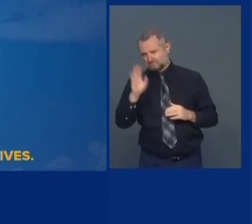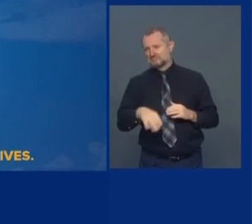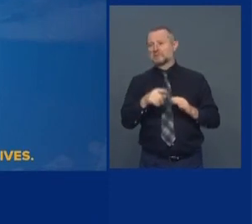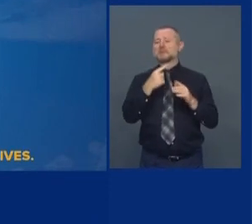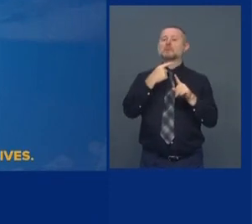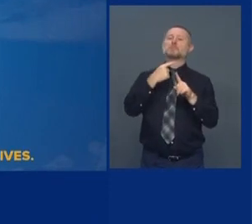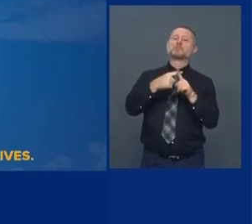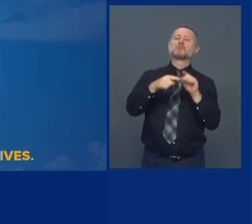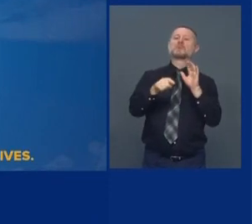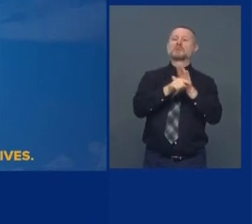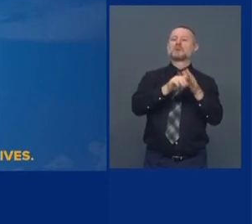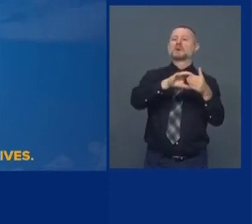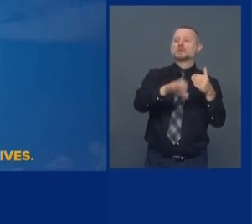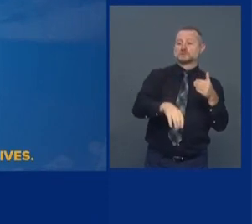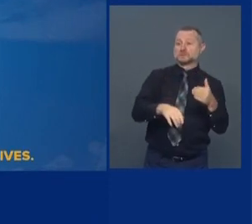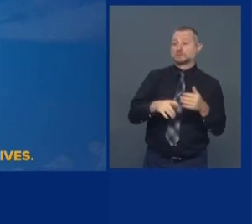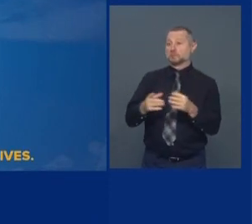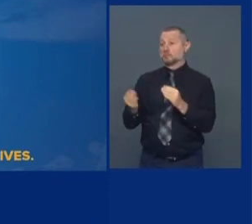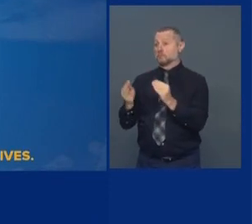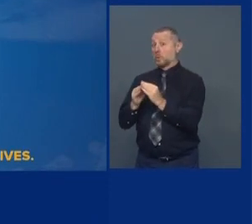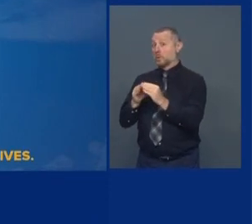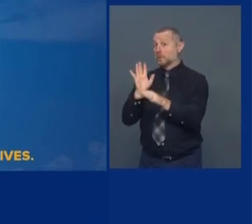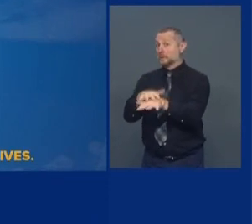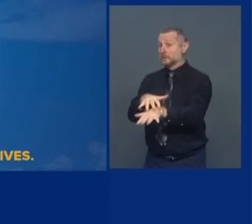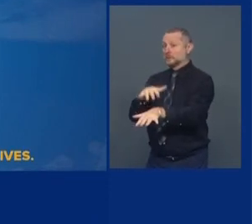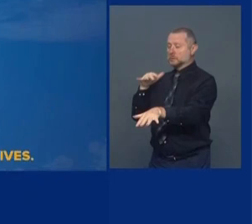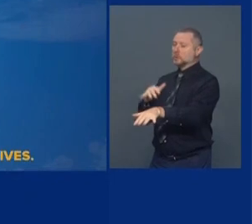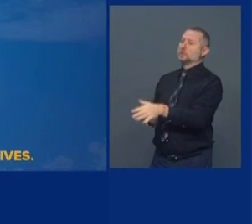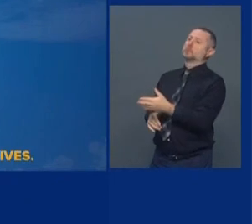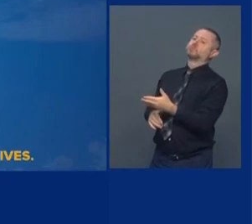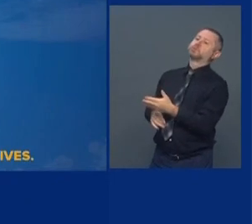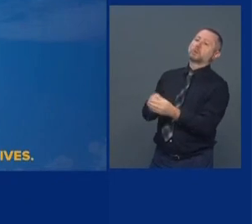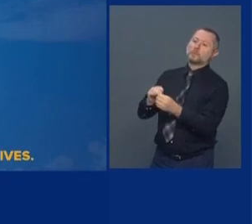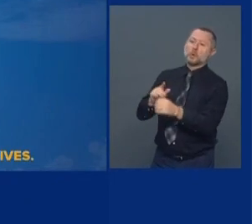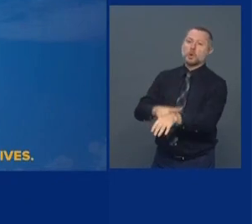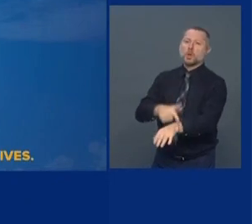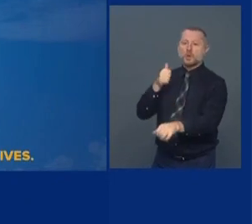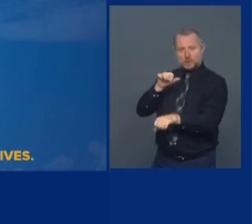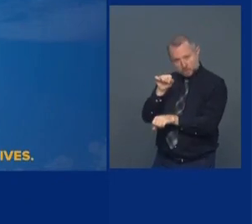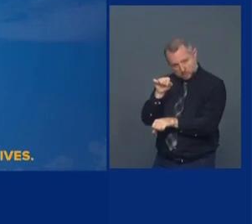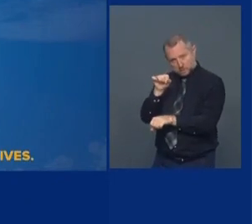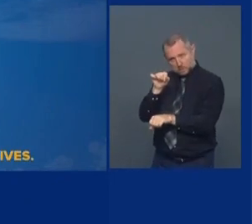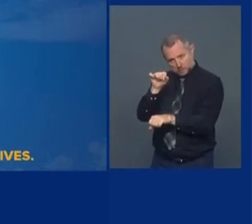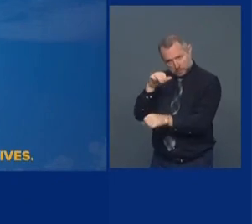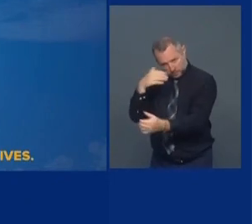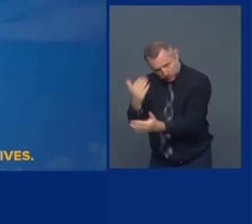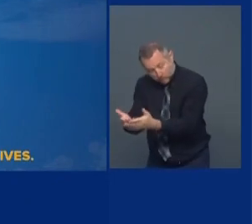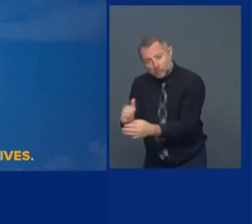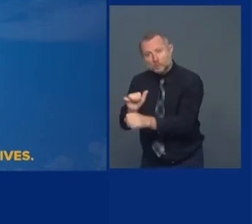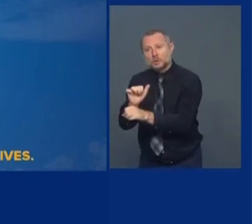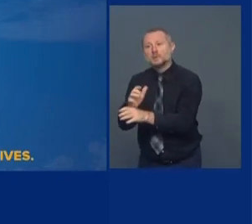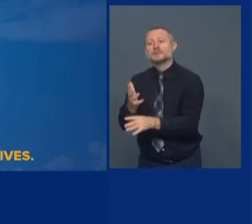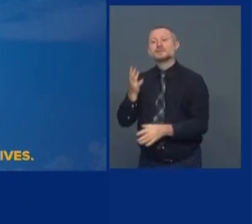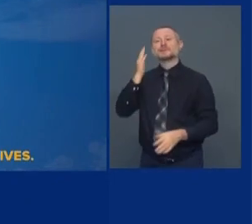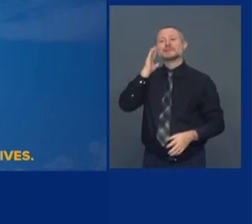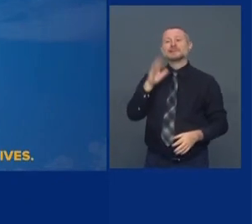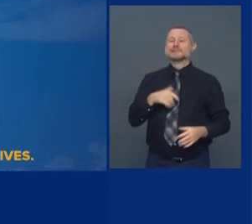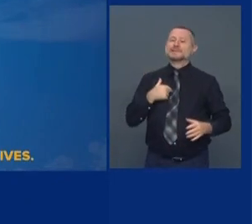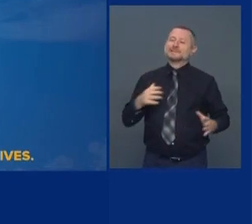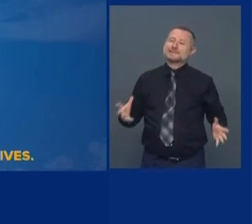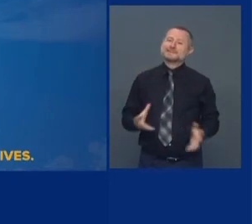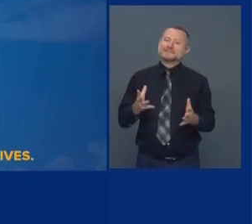traffic on the roads, longer commutes. We will be encouraging people to take public